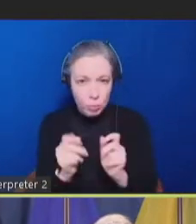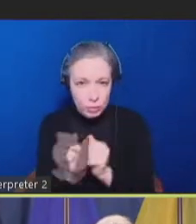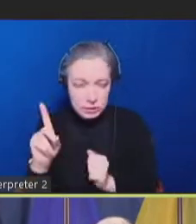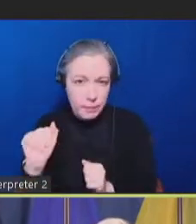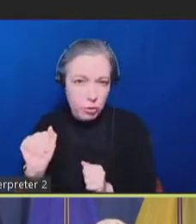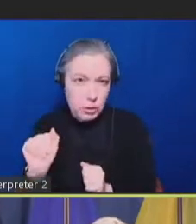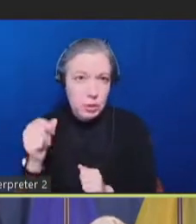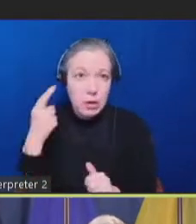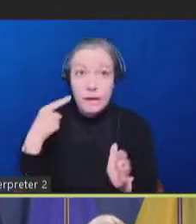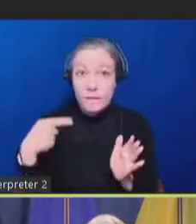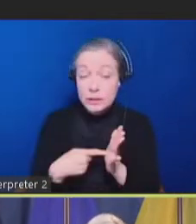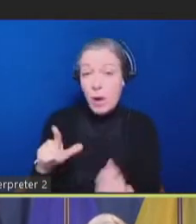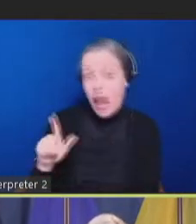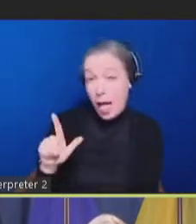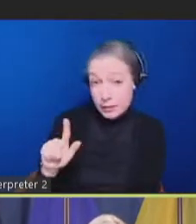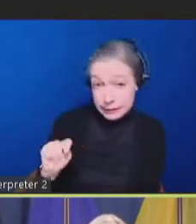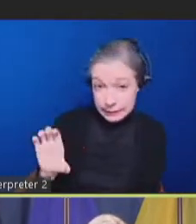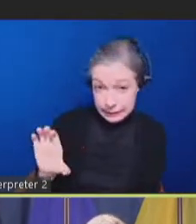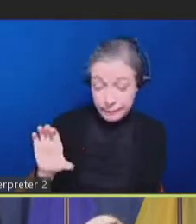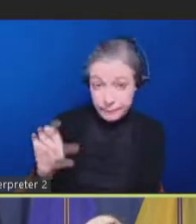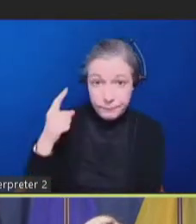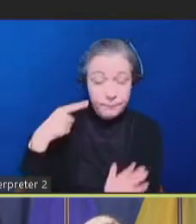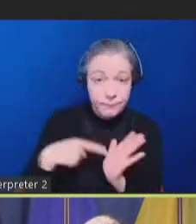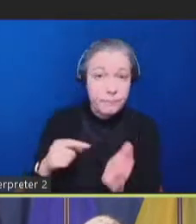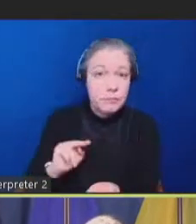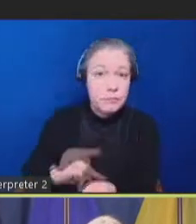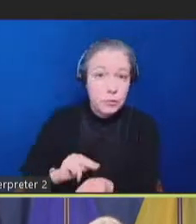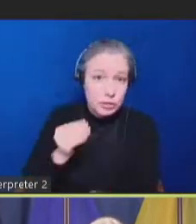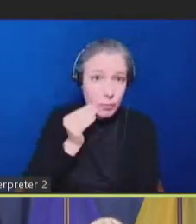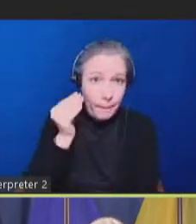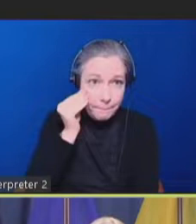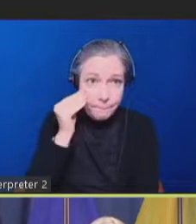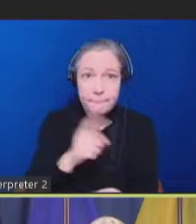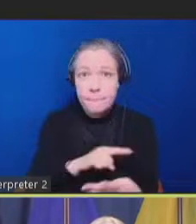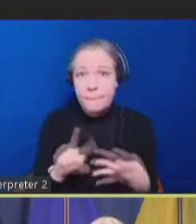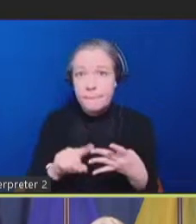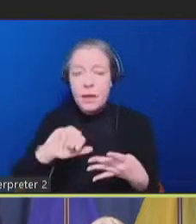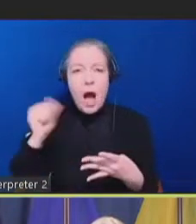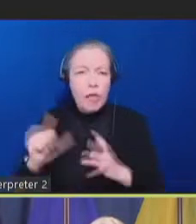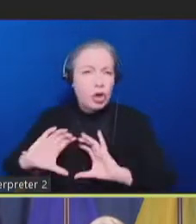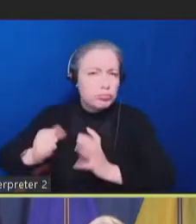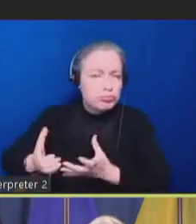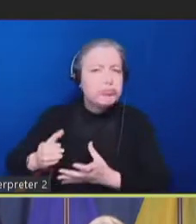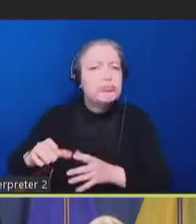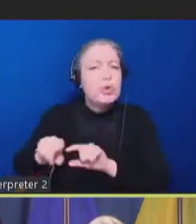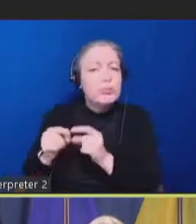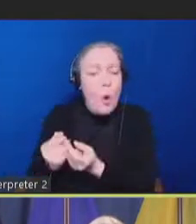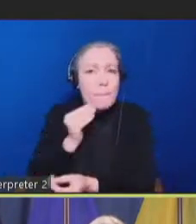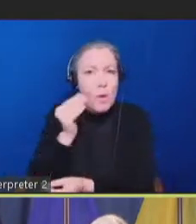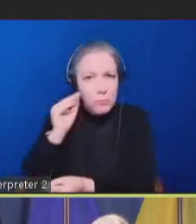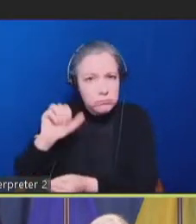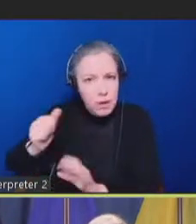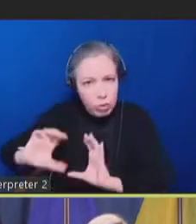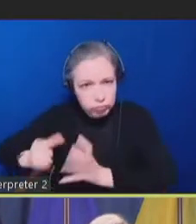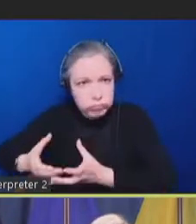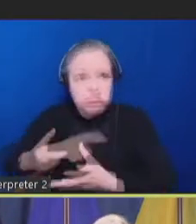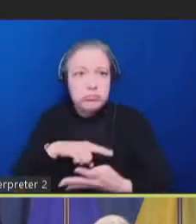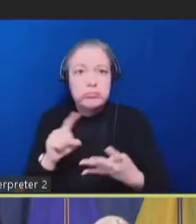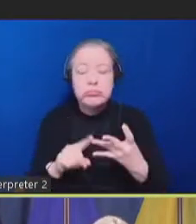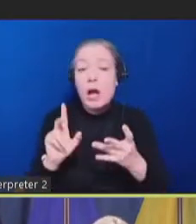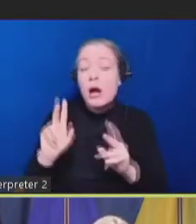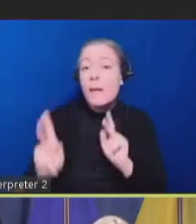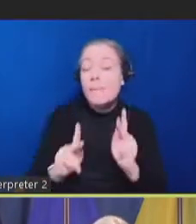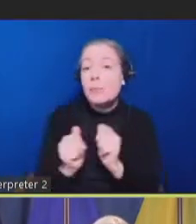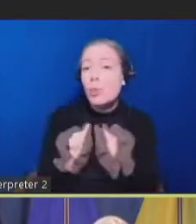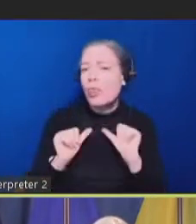such as in nursing homes. People who are living in other congregate care settings. People with chronic conditions, which fall under